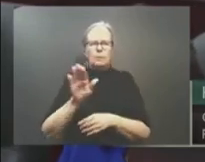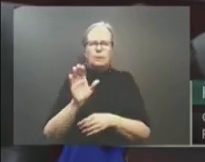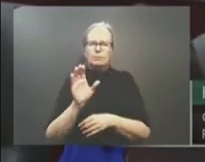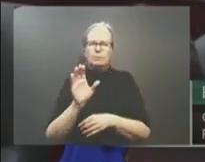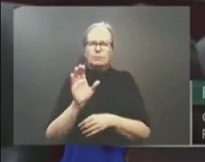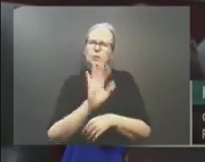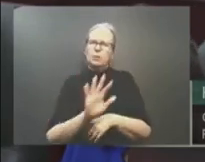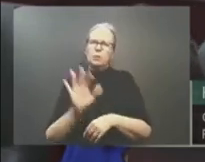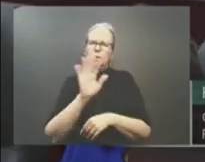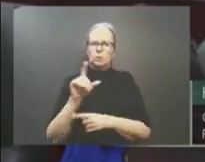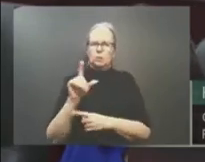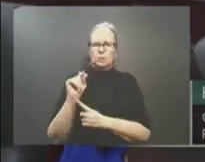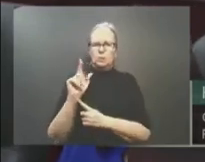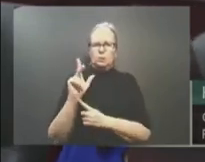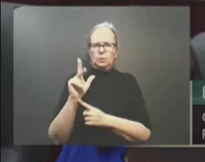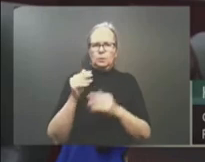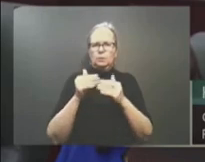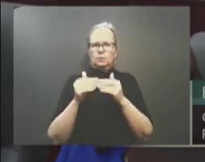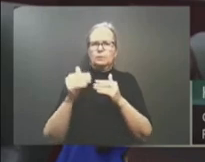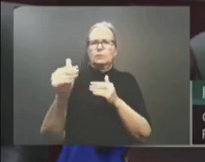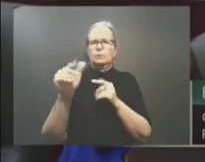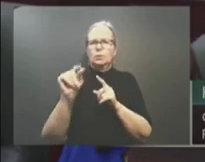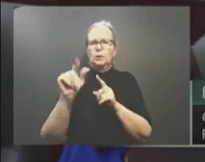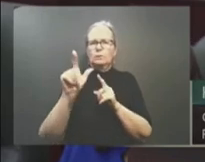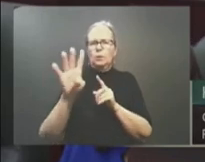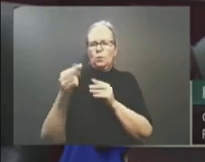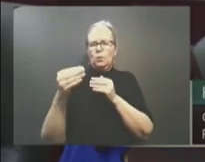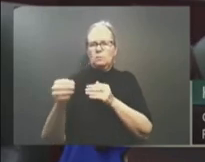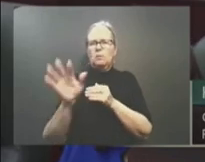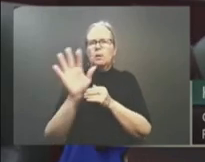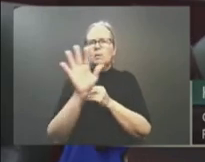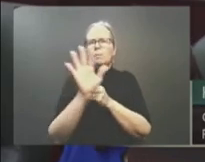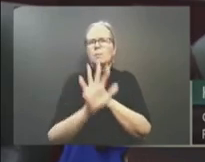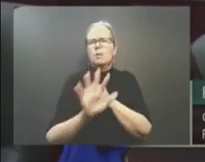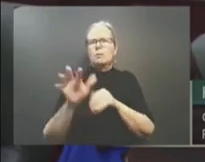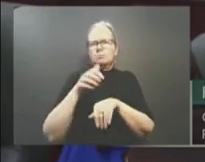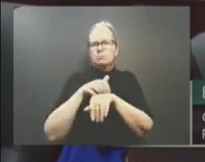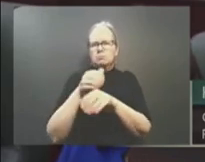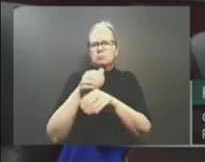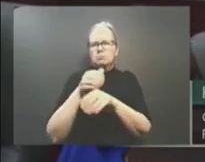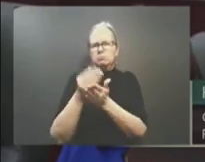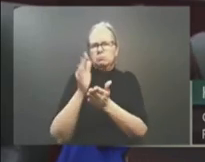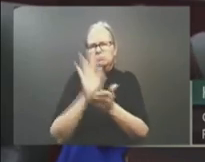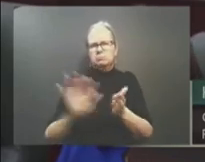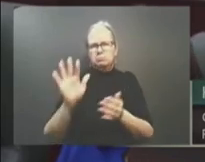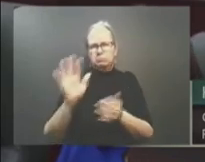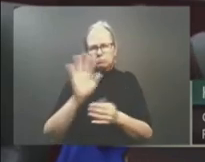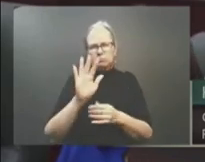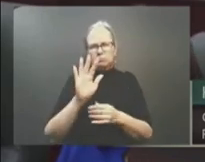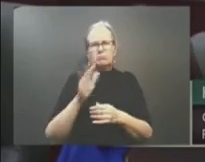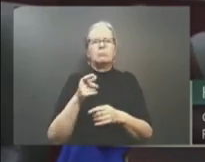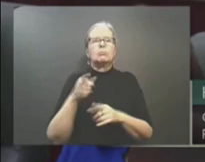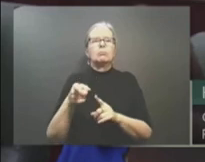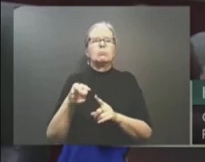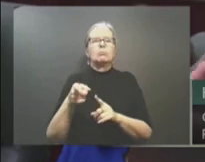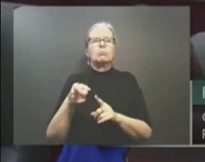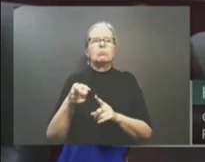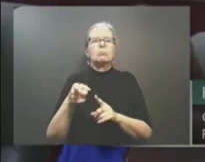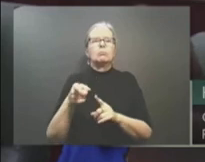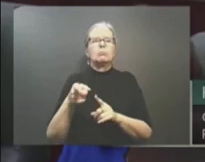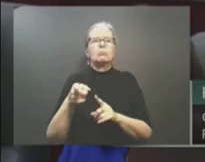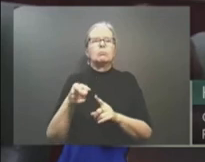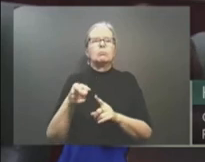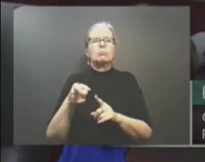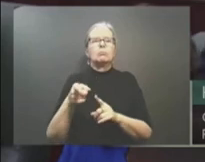also wish to table the 2023-2026 Government of Alberta Strategic Plan and the Budget 2023